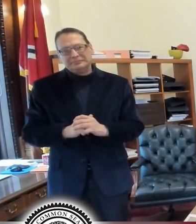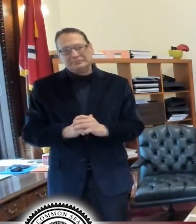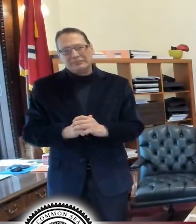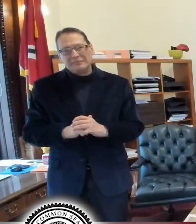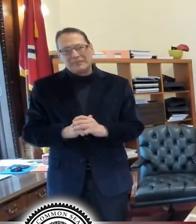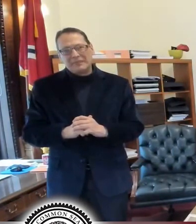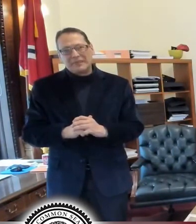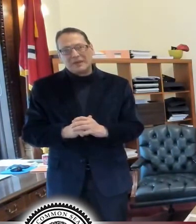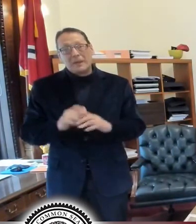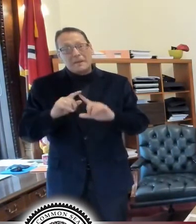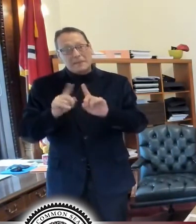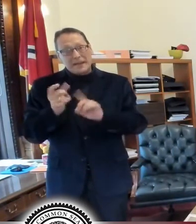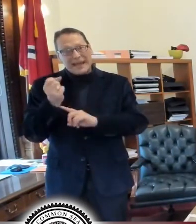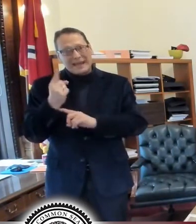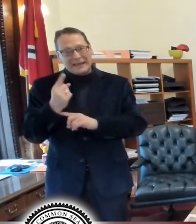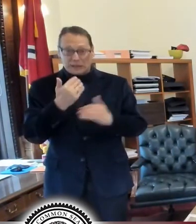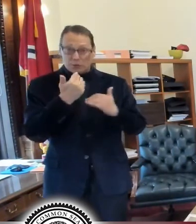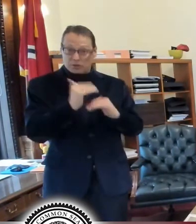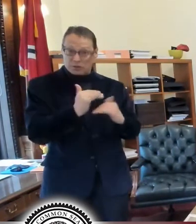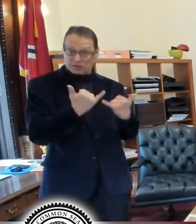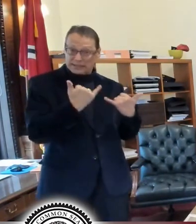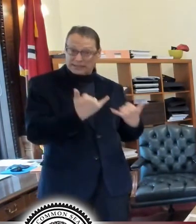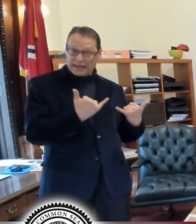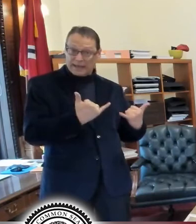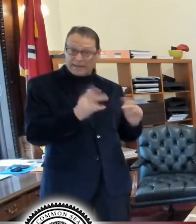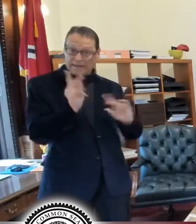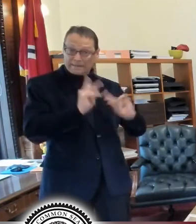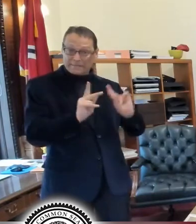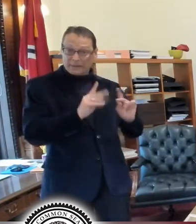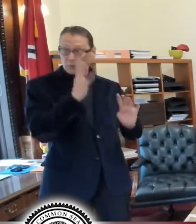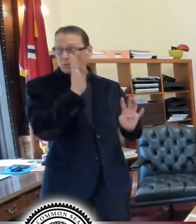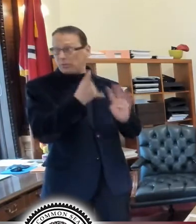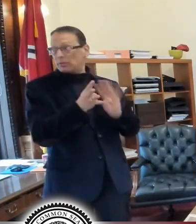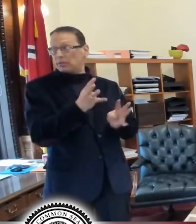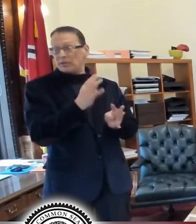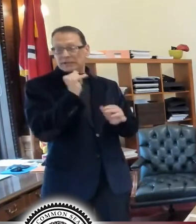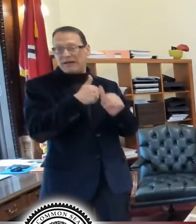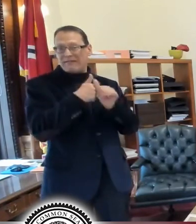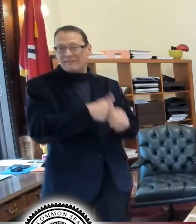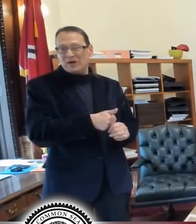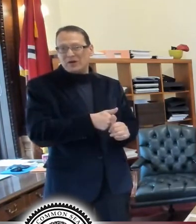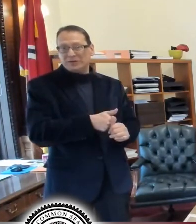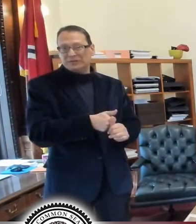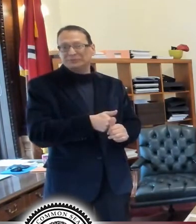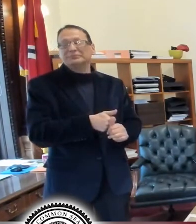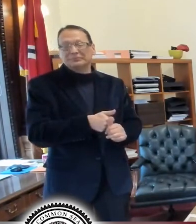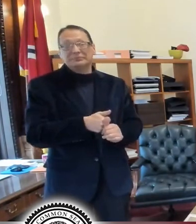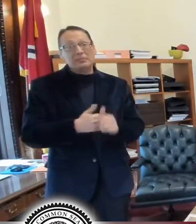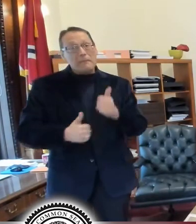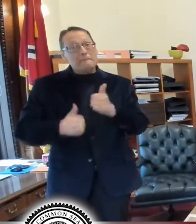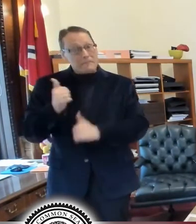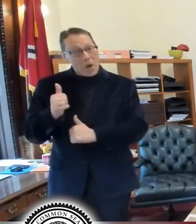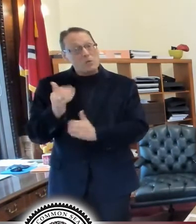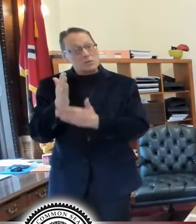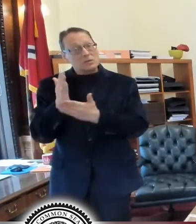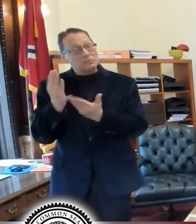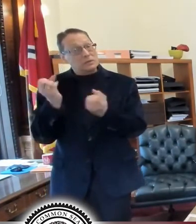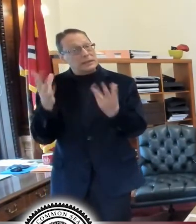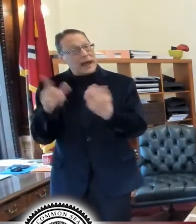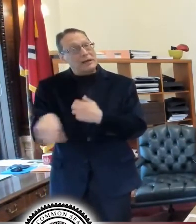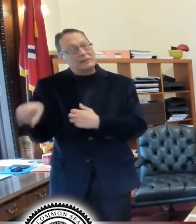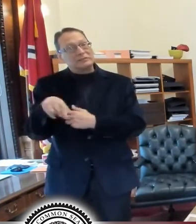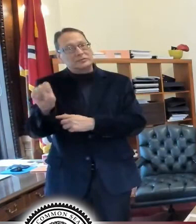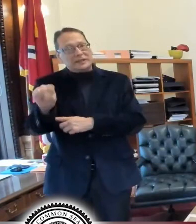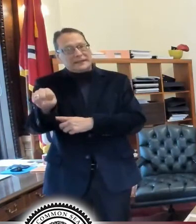high enough compliance with the restrictions that we have in place. So I know a lot of you are following all these restrictions and, and maybe